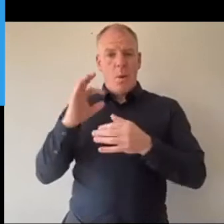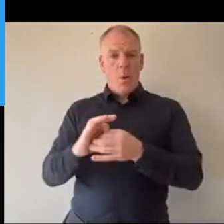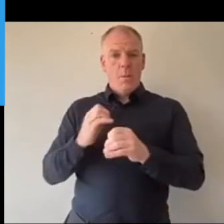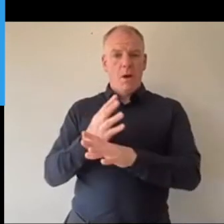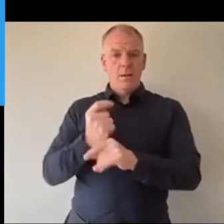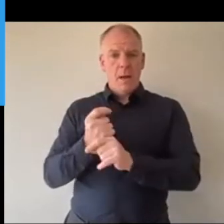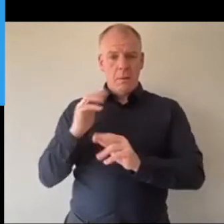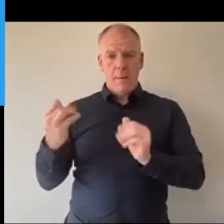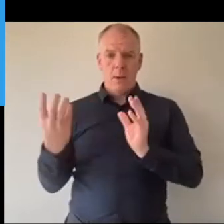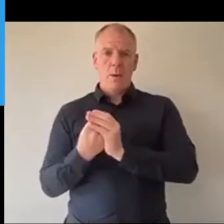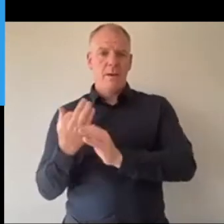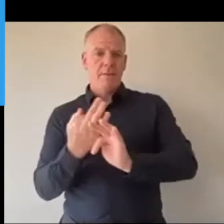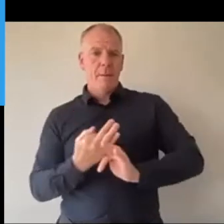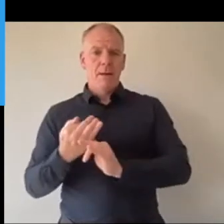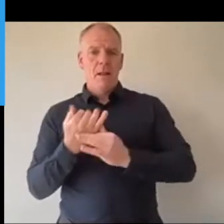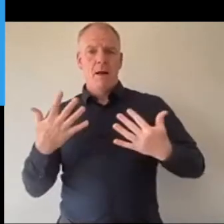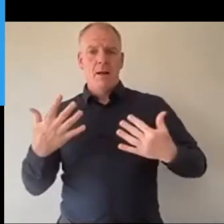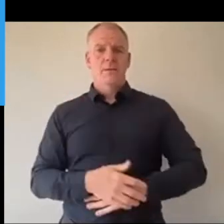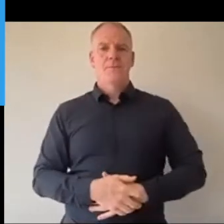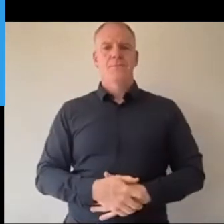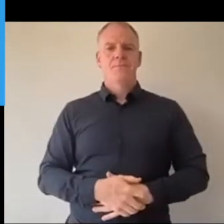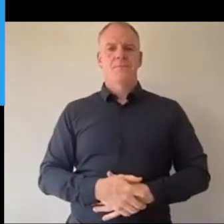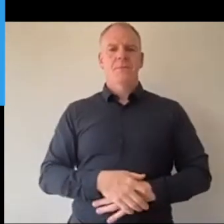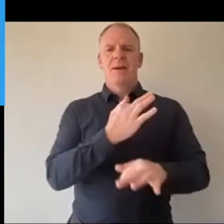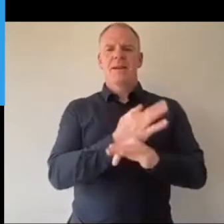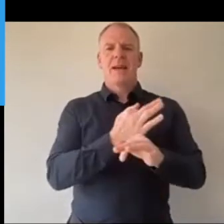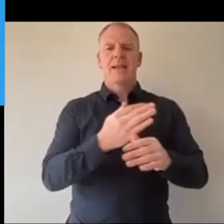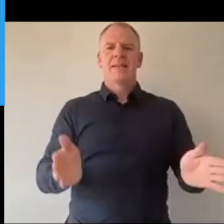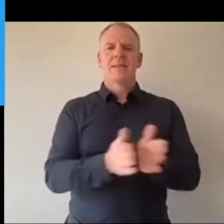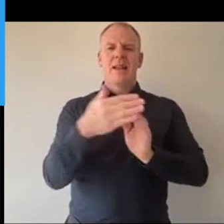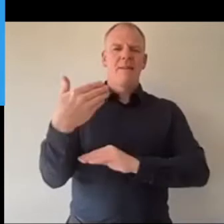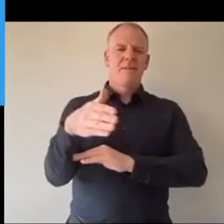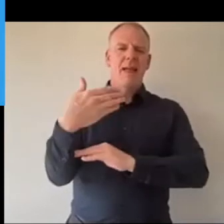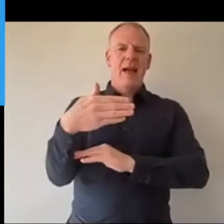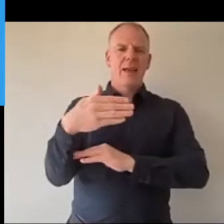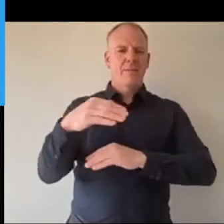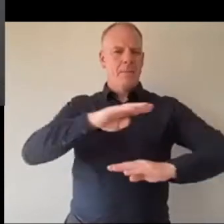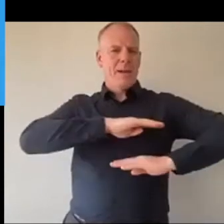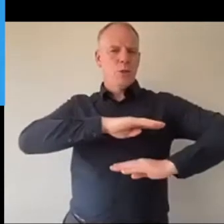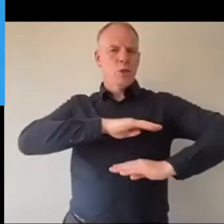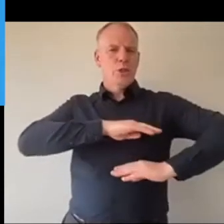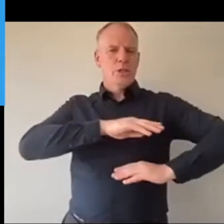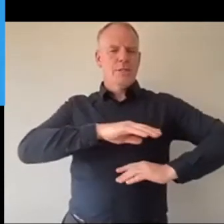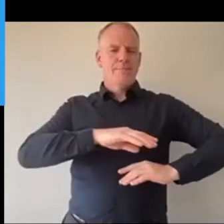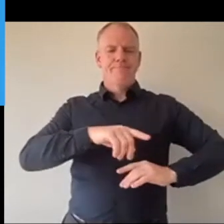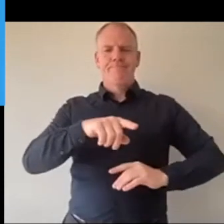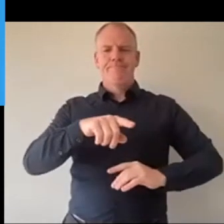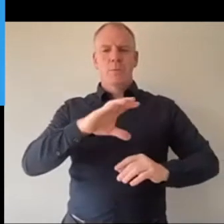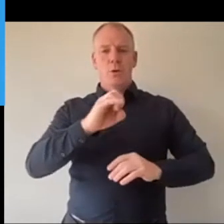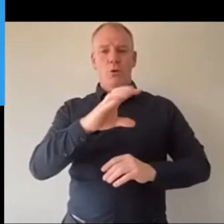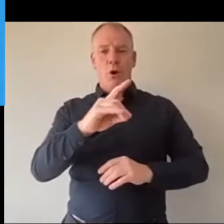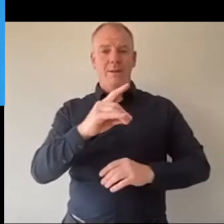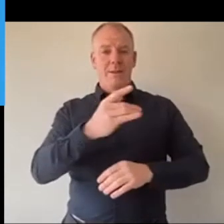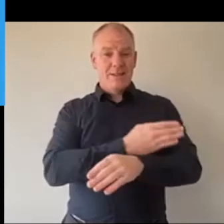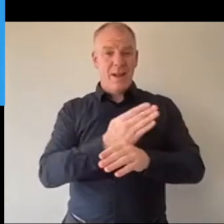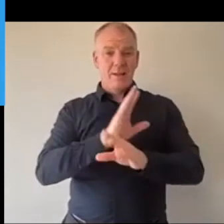started, like, that got it down, so he started doing bingos and all to try to actually bring the community back together, like. I think I've definitely gotten a lot closer to